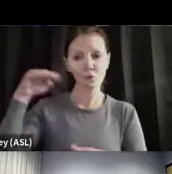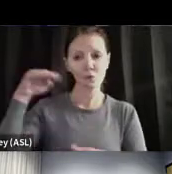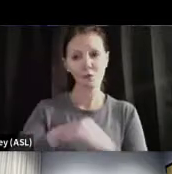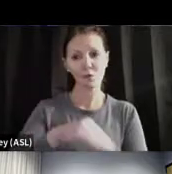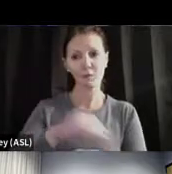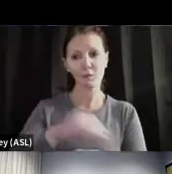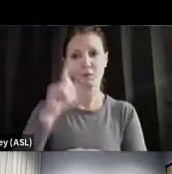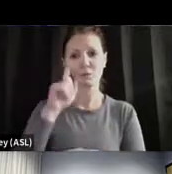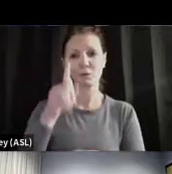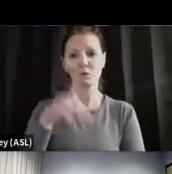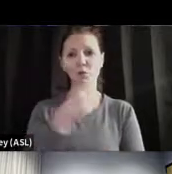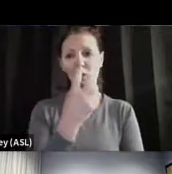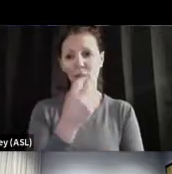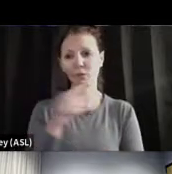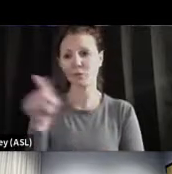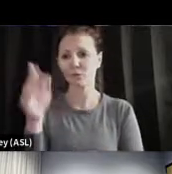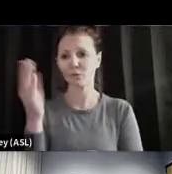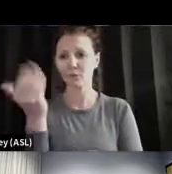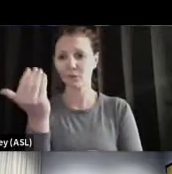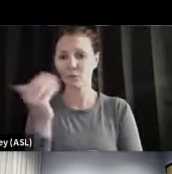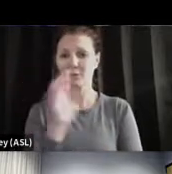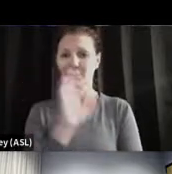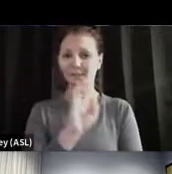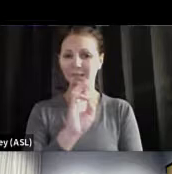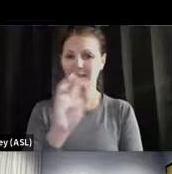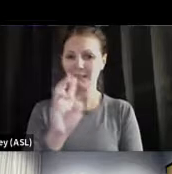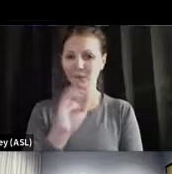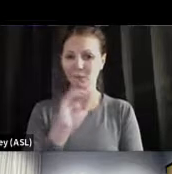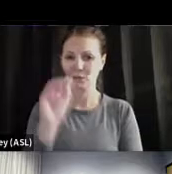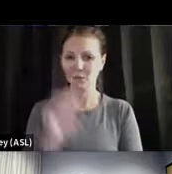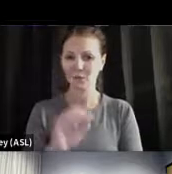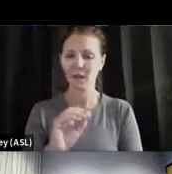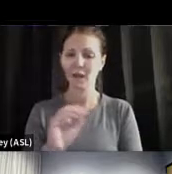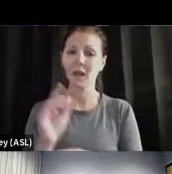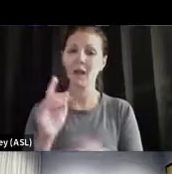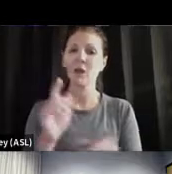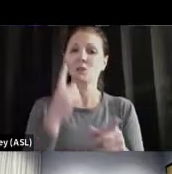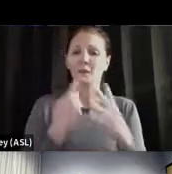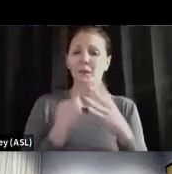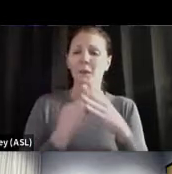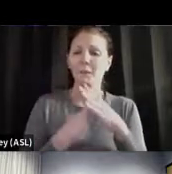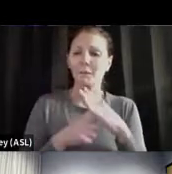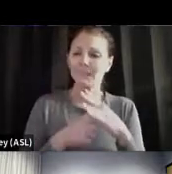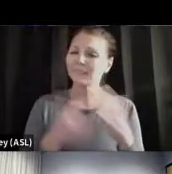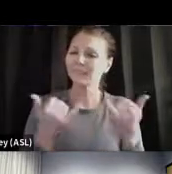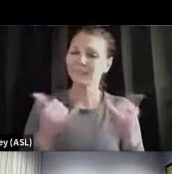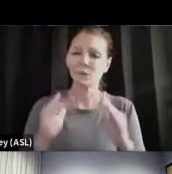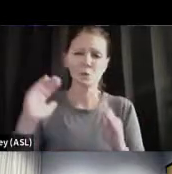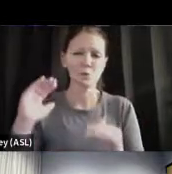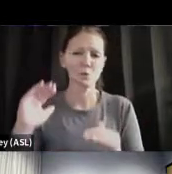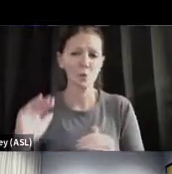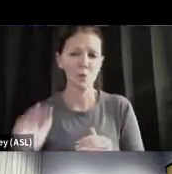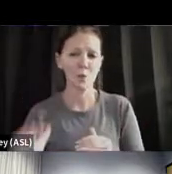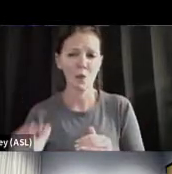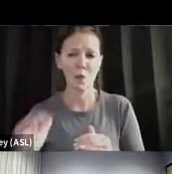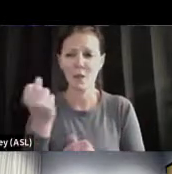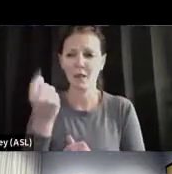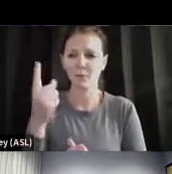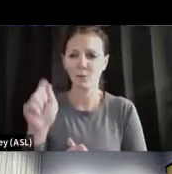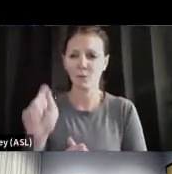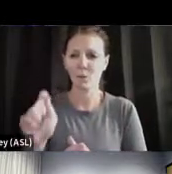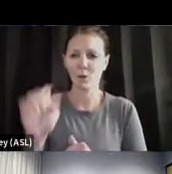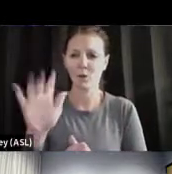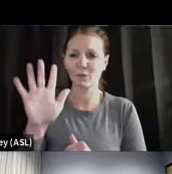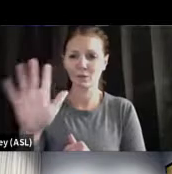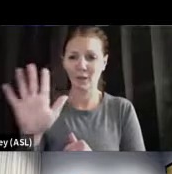66% and 16 to 24, 66%. And we're just beginning, still too low, 11.5% fully vaccinated in the